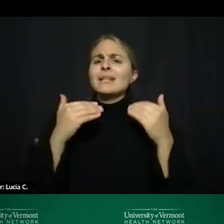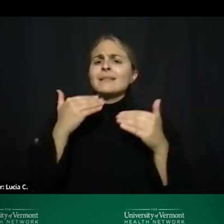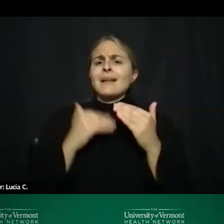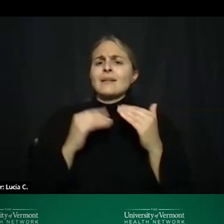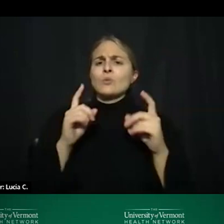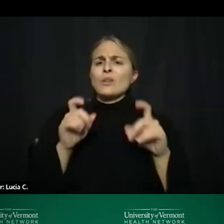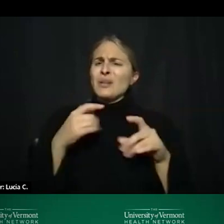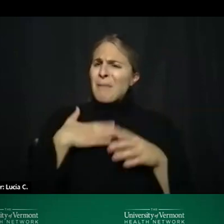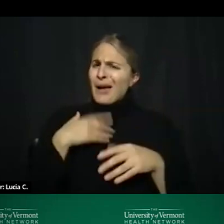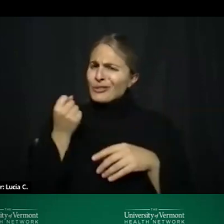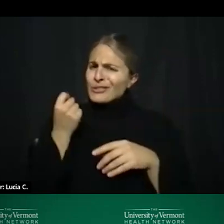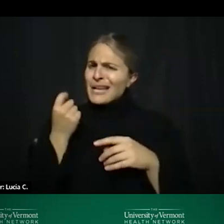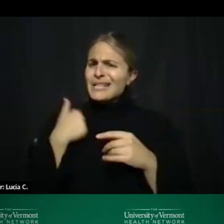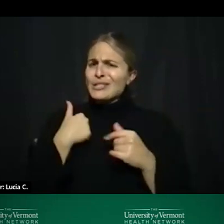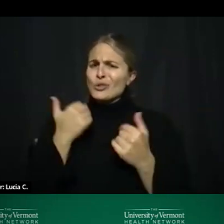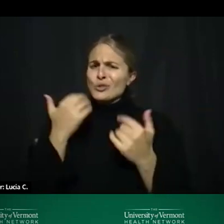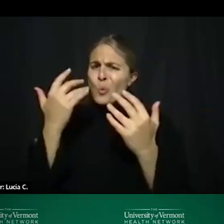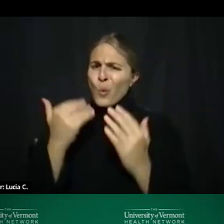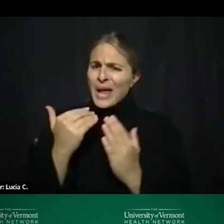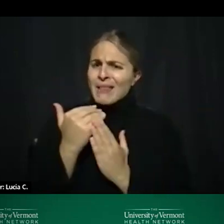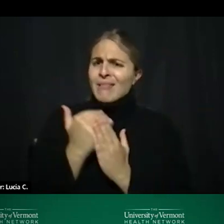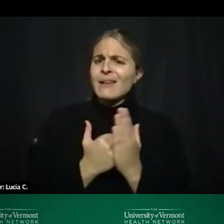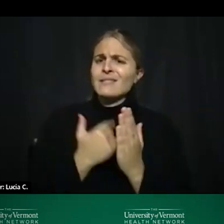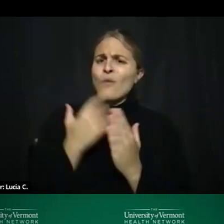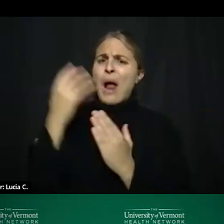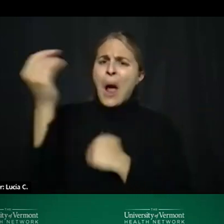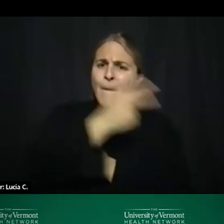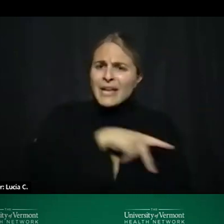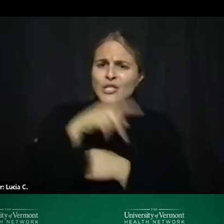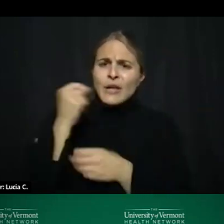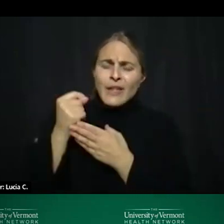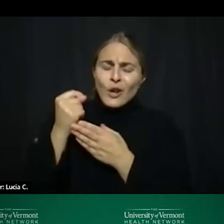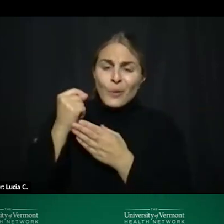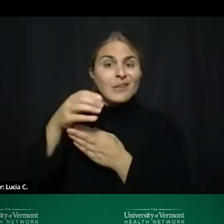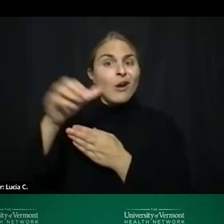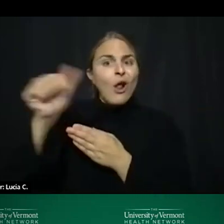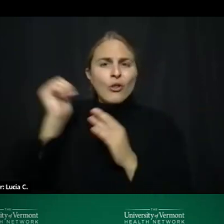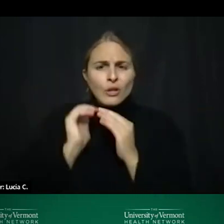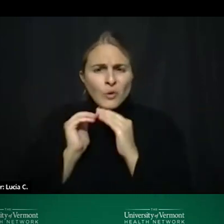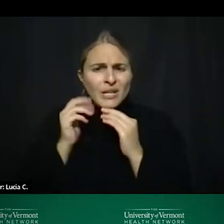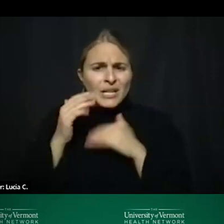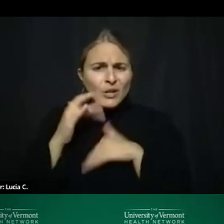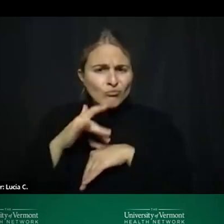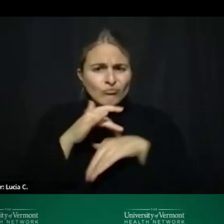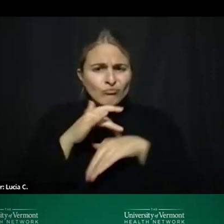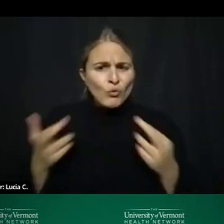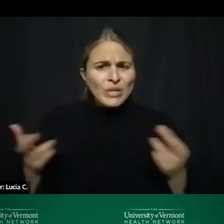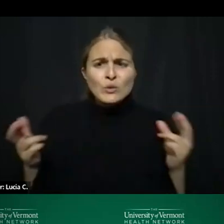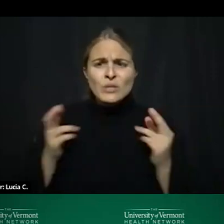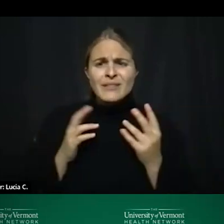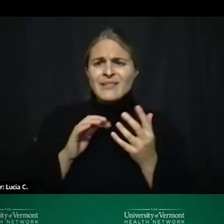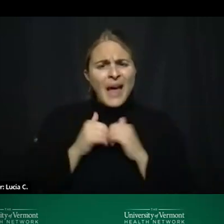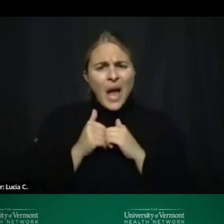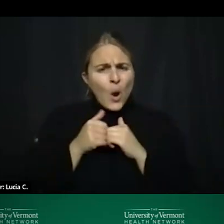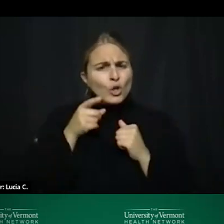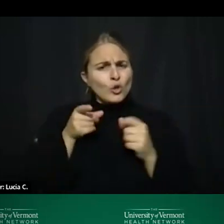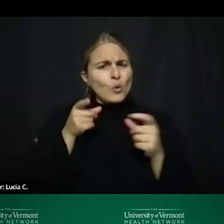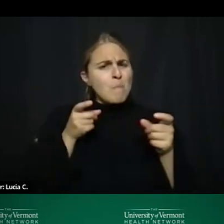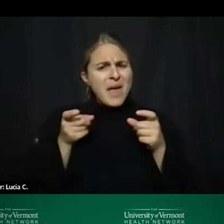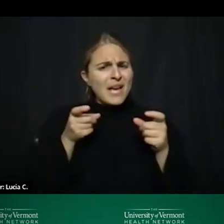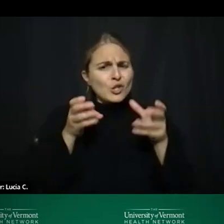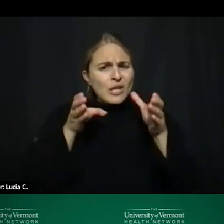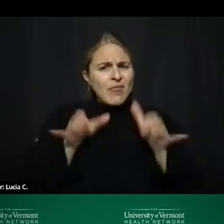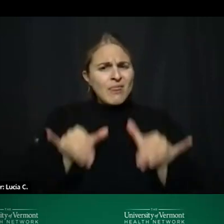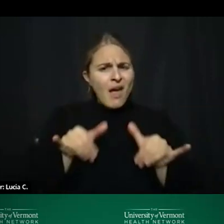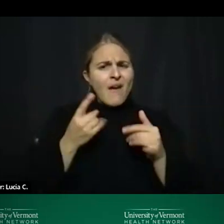wait lists for outpatient therapists and other community resources um how will that be managed for guests